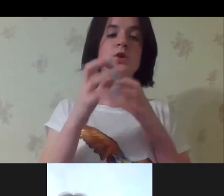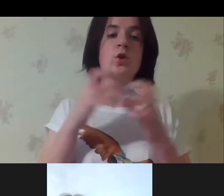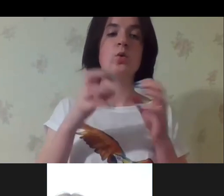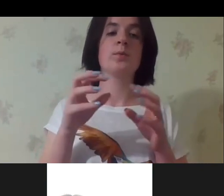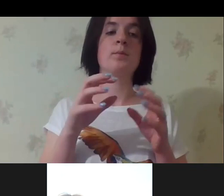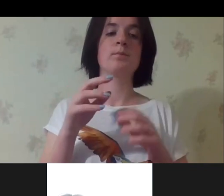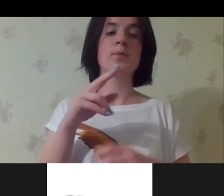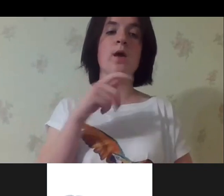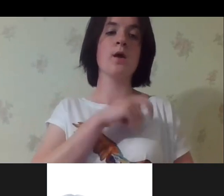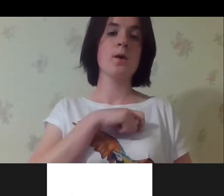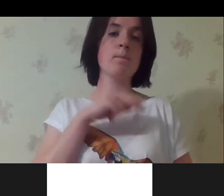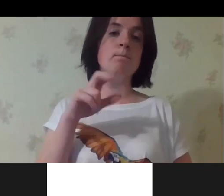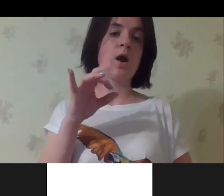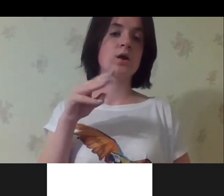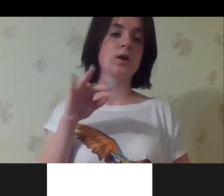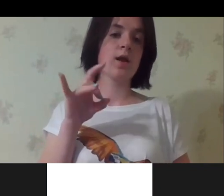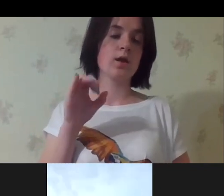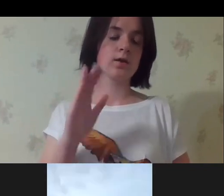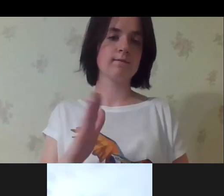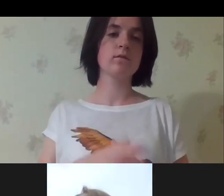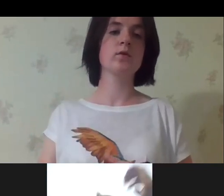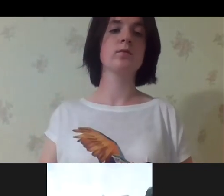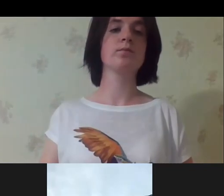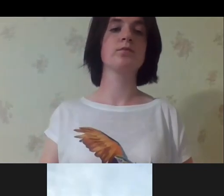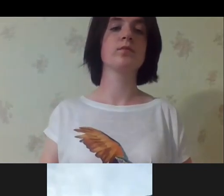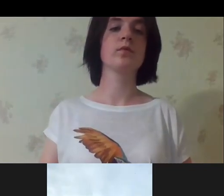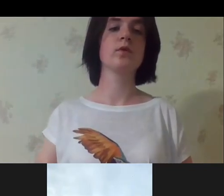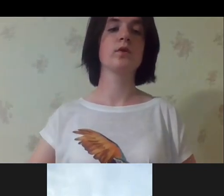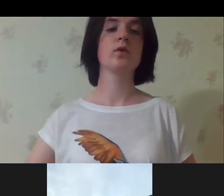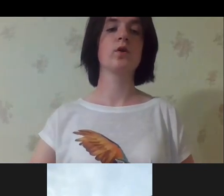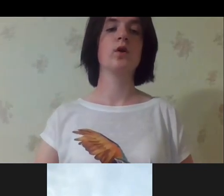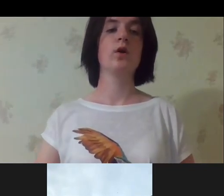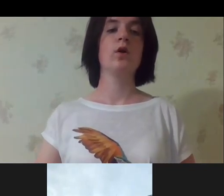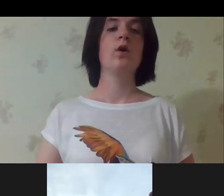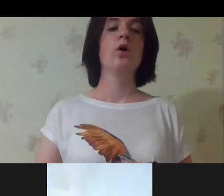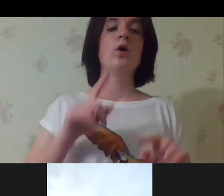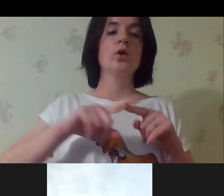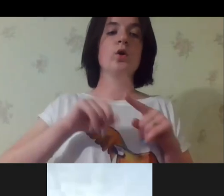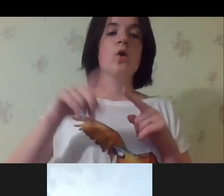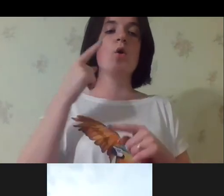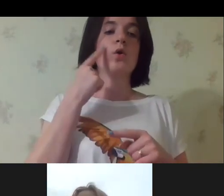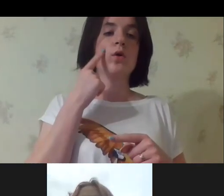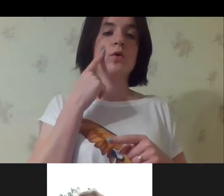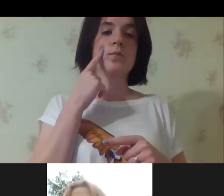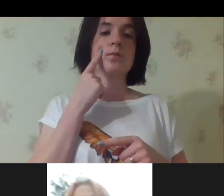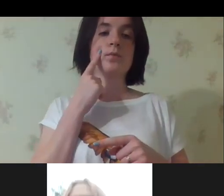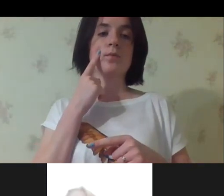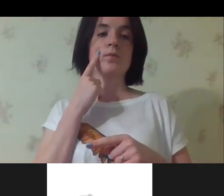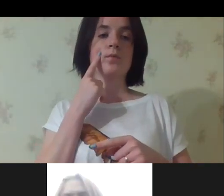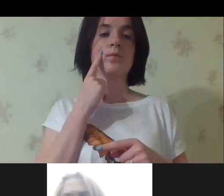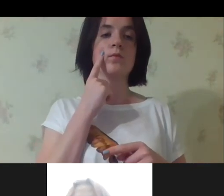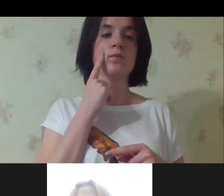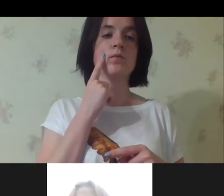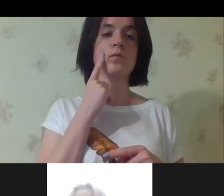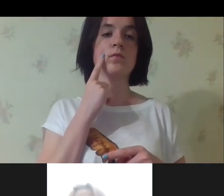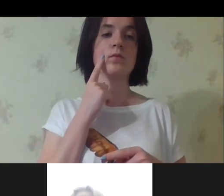there is the request from the Ukrainian government to the international partners about the reconstruction of the institutions. We can check the rapid